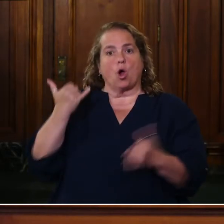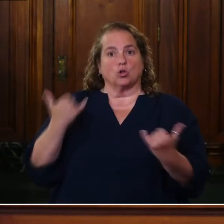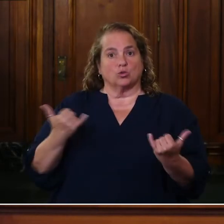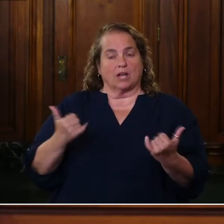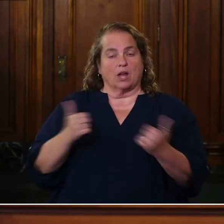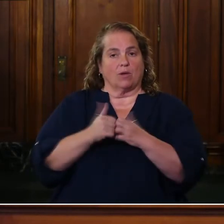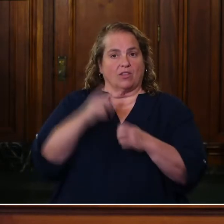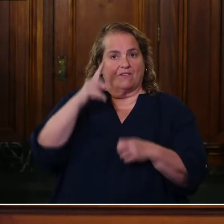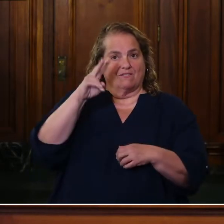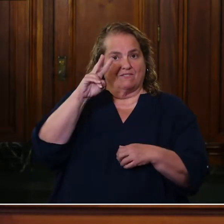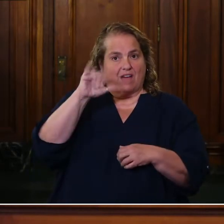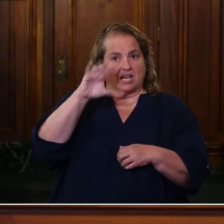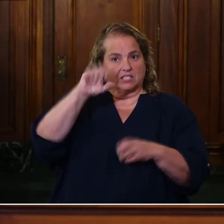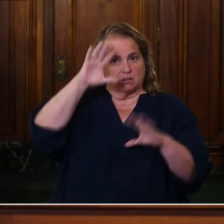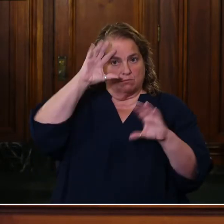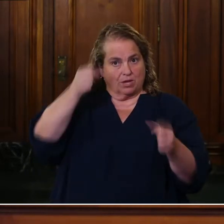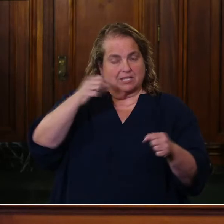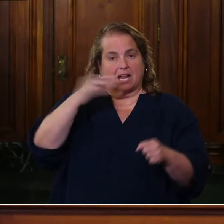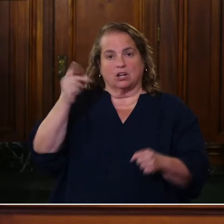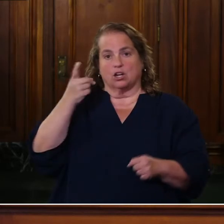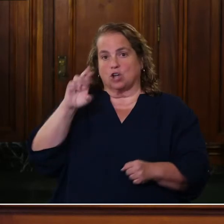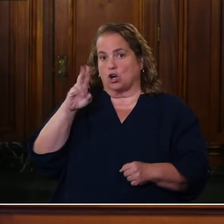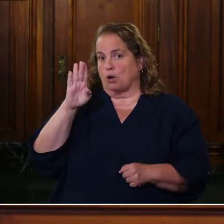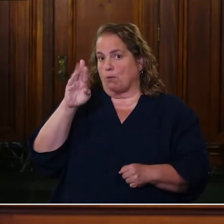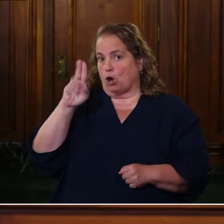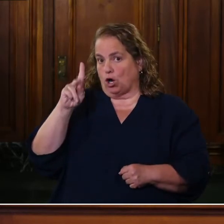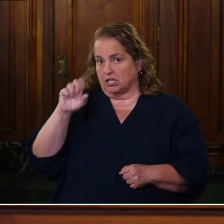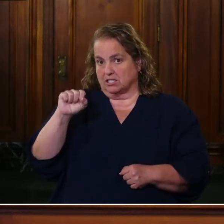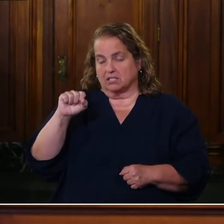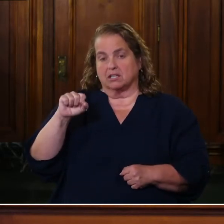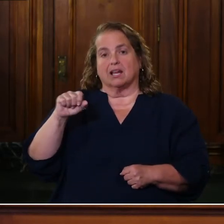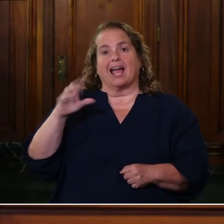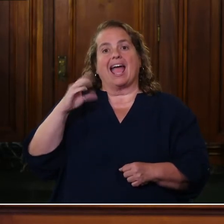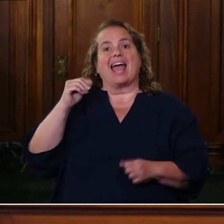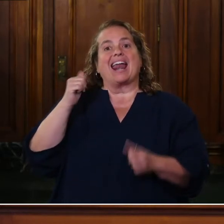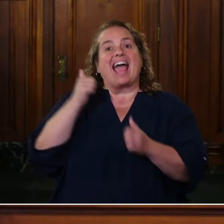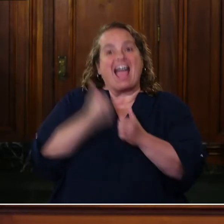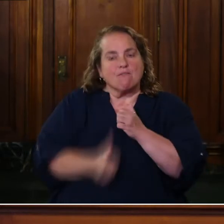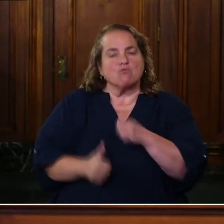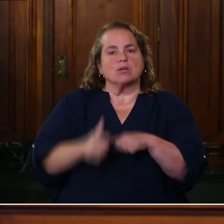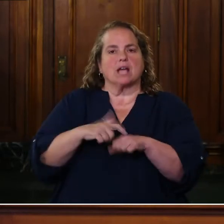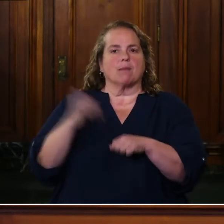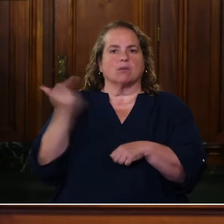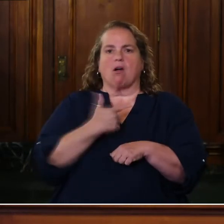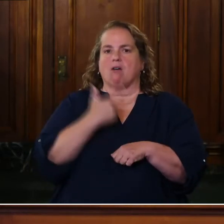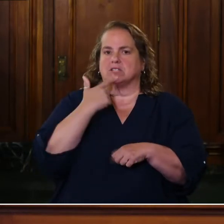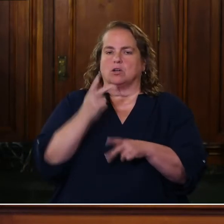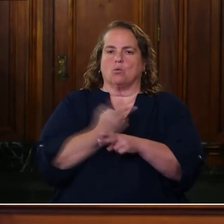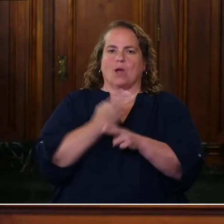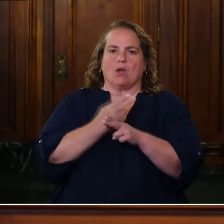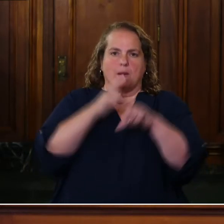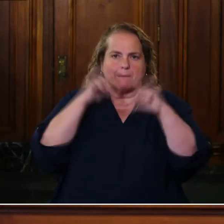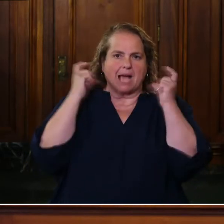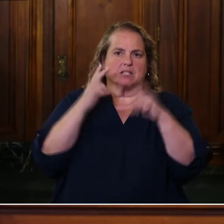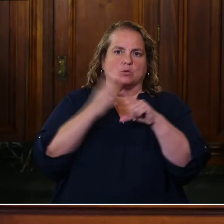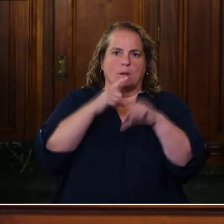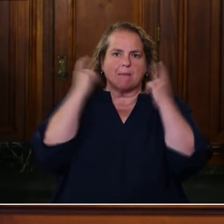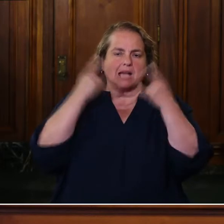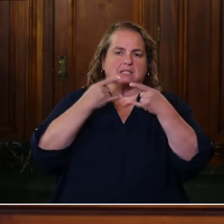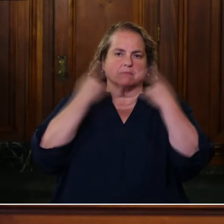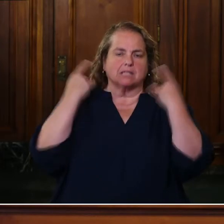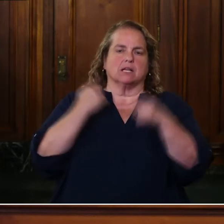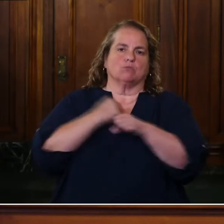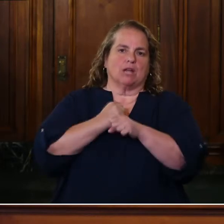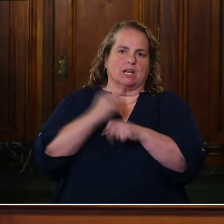Burks. Um, every single time, uh, are, are saying, uh, wear a mask and it protects people around you. So